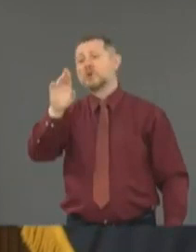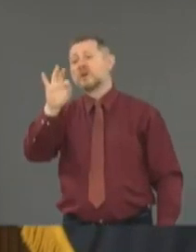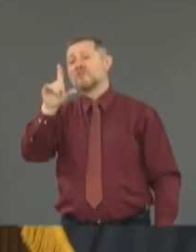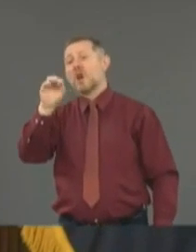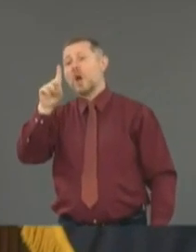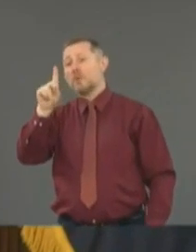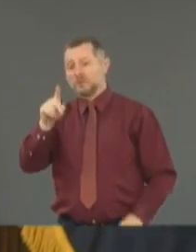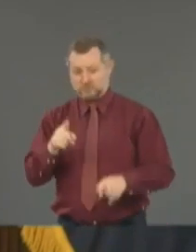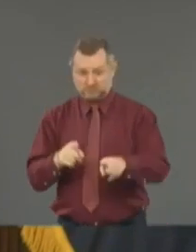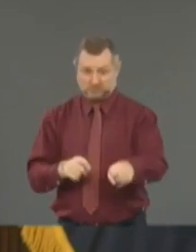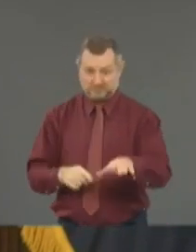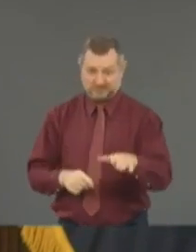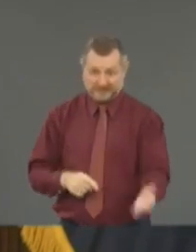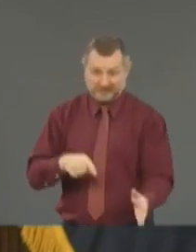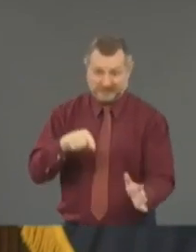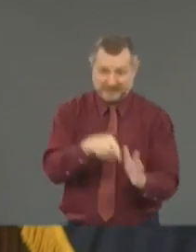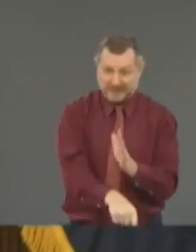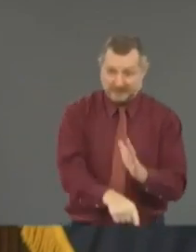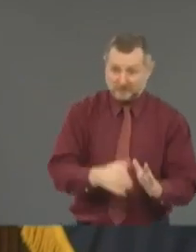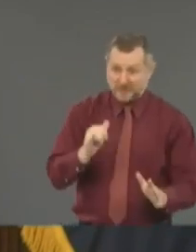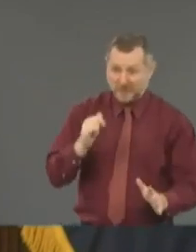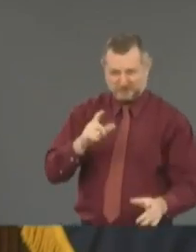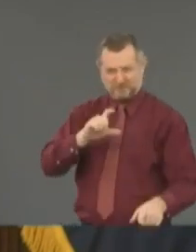killed by police officers.